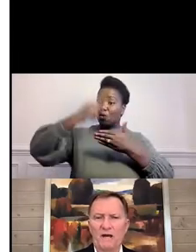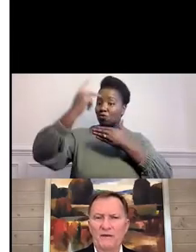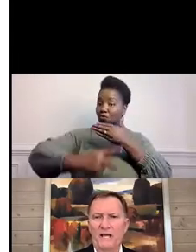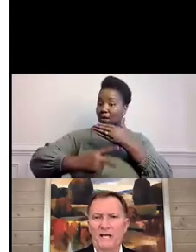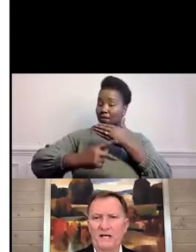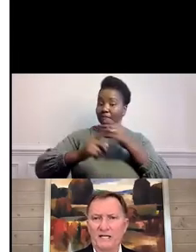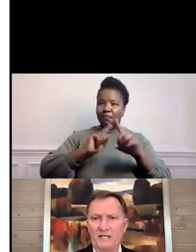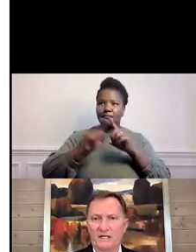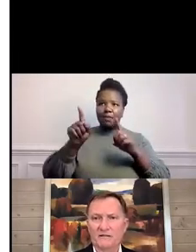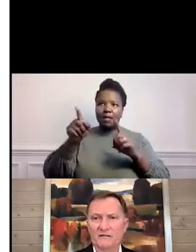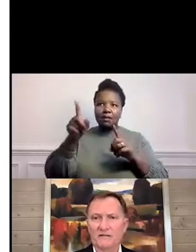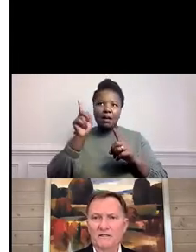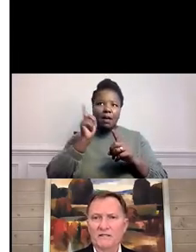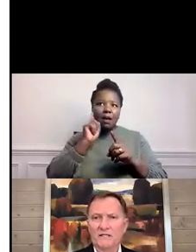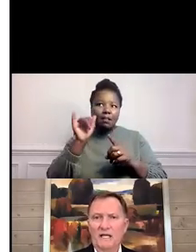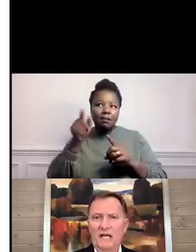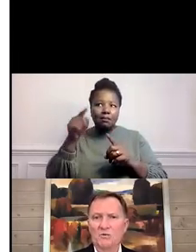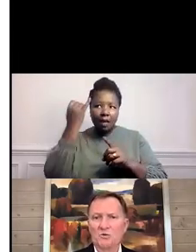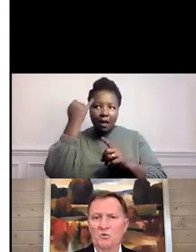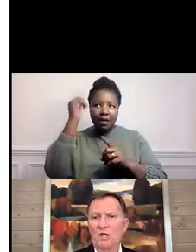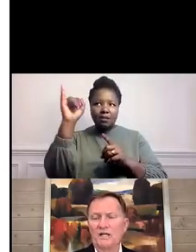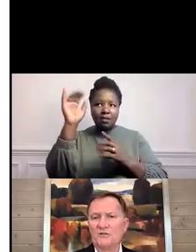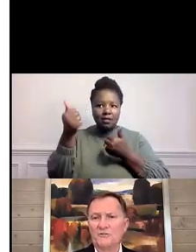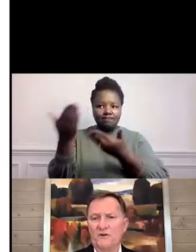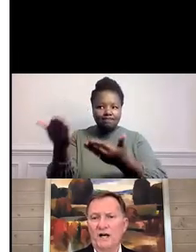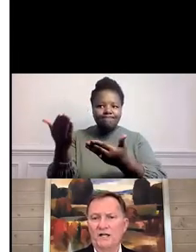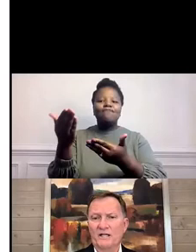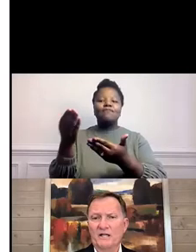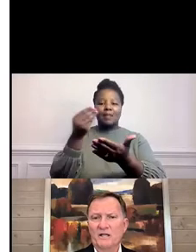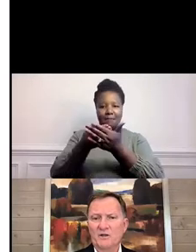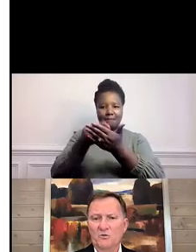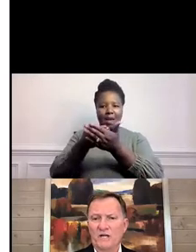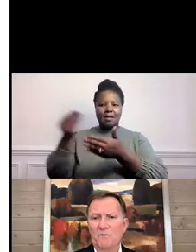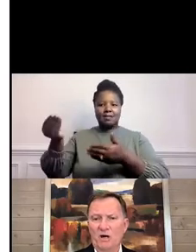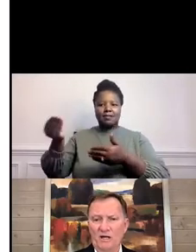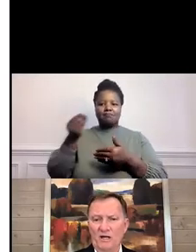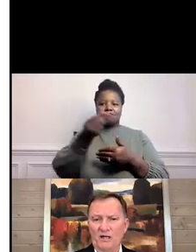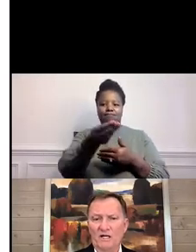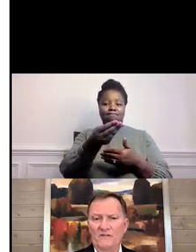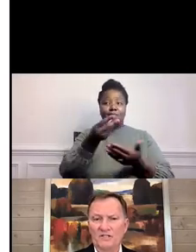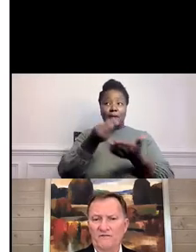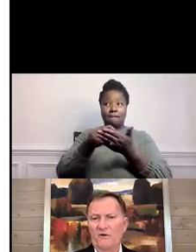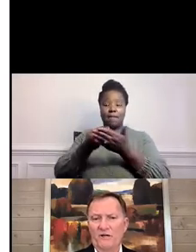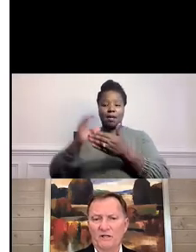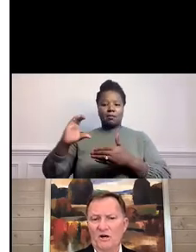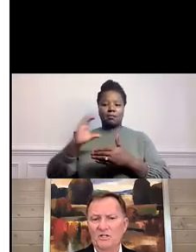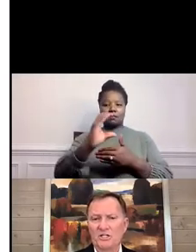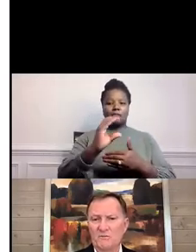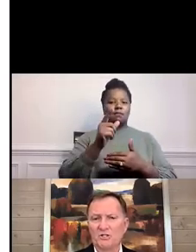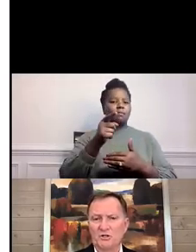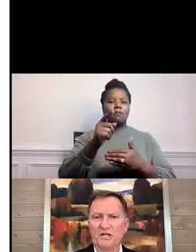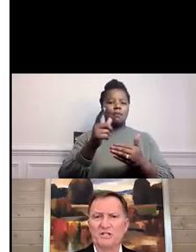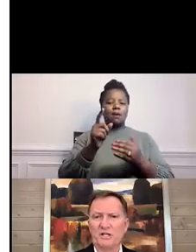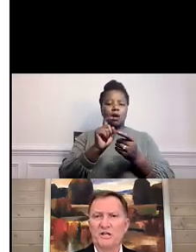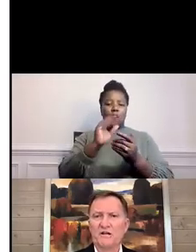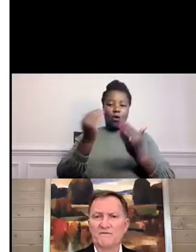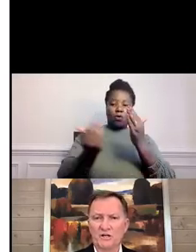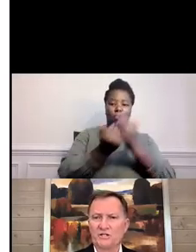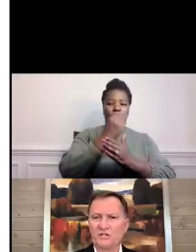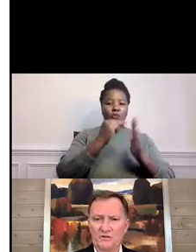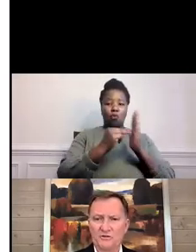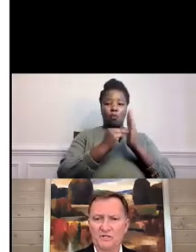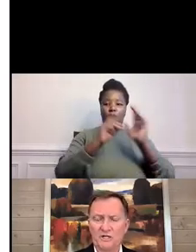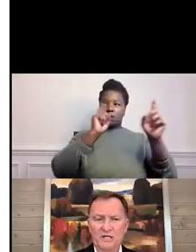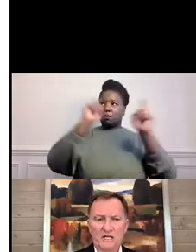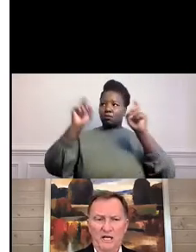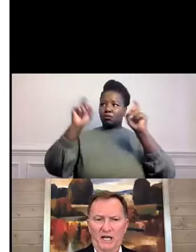they heard about that idea and was willing to fund the remodel of this very large commercial kitchen for